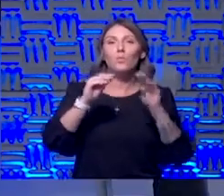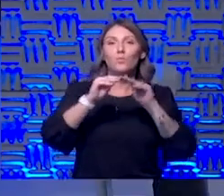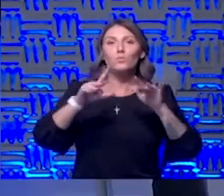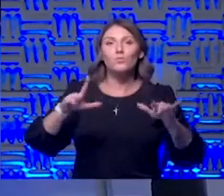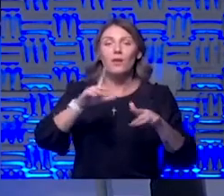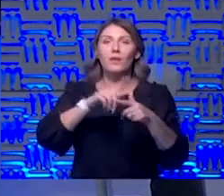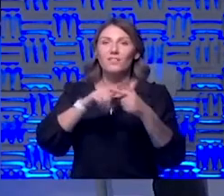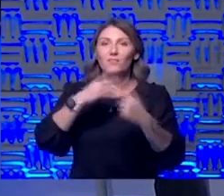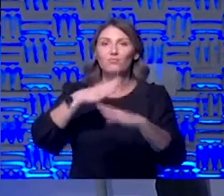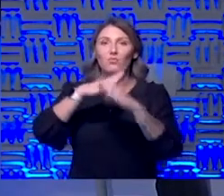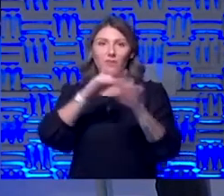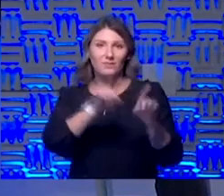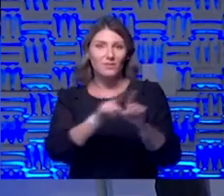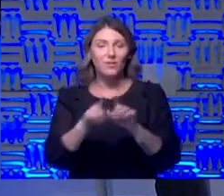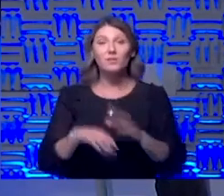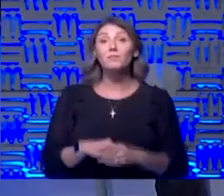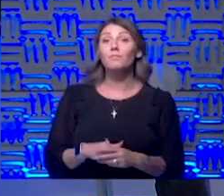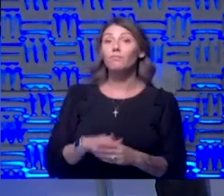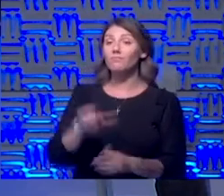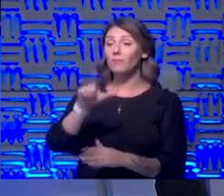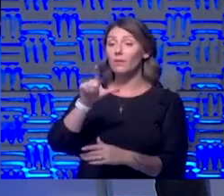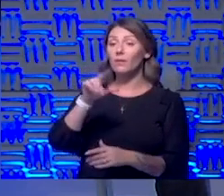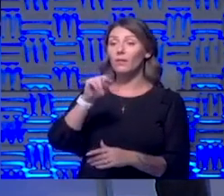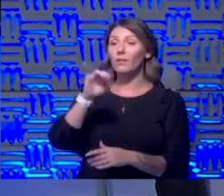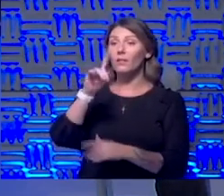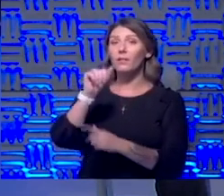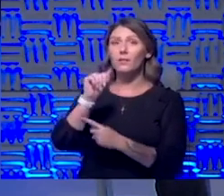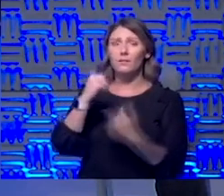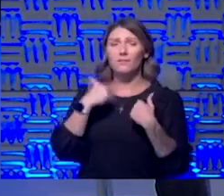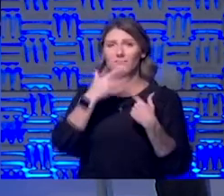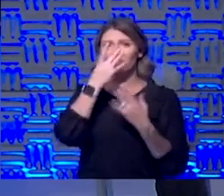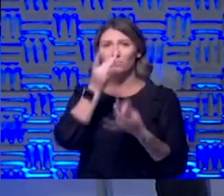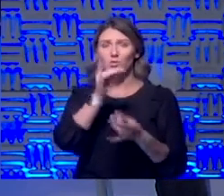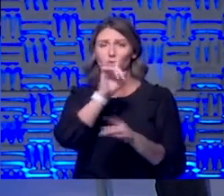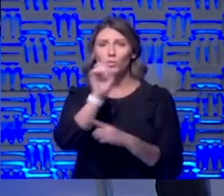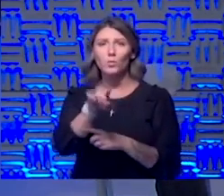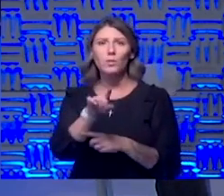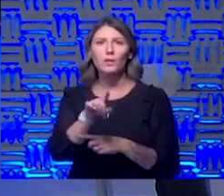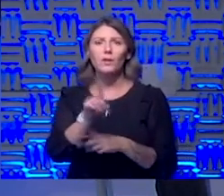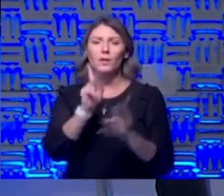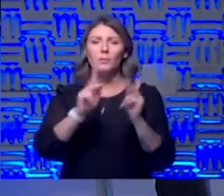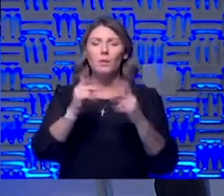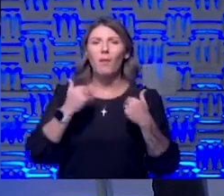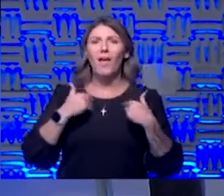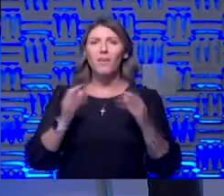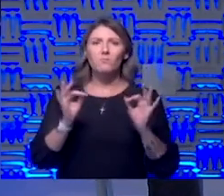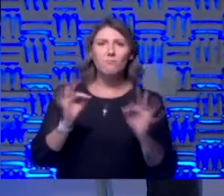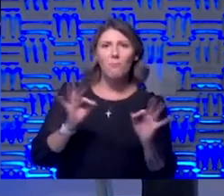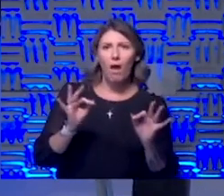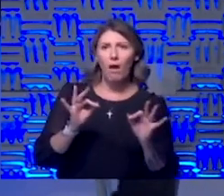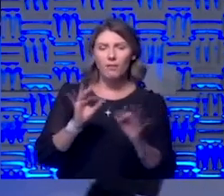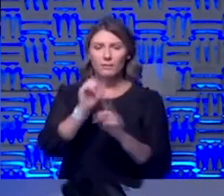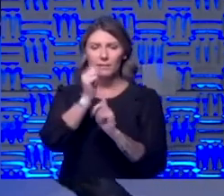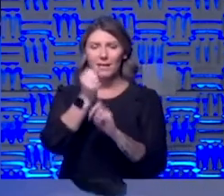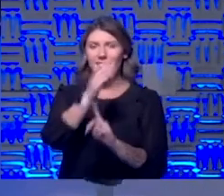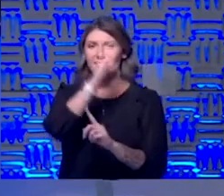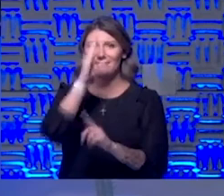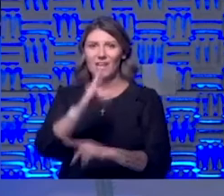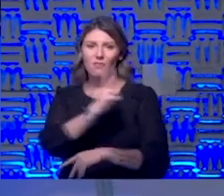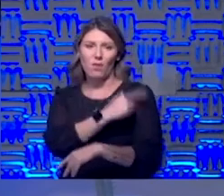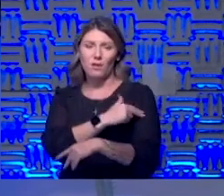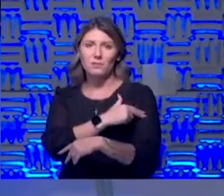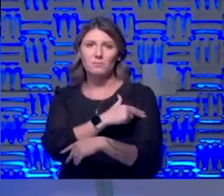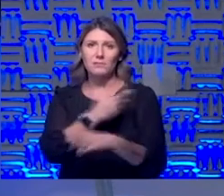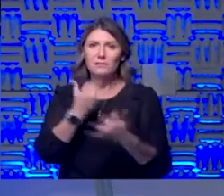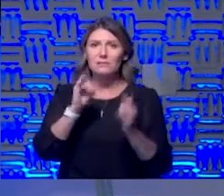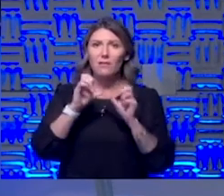well yeah linda has an interesting question she says do people that have mild cases and they're never hospitalized still